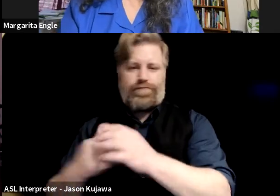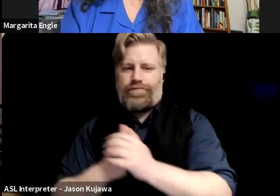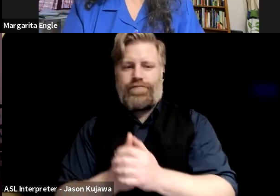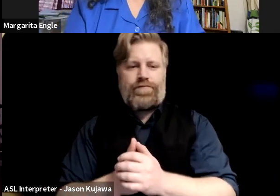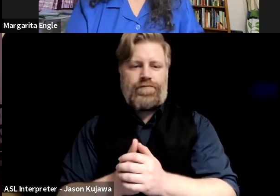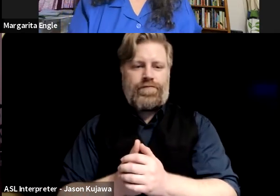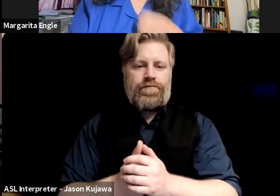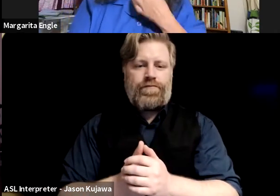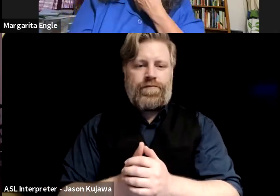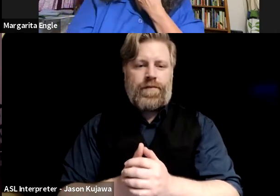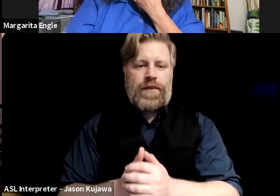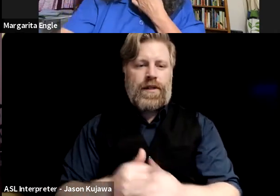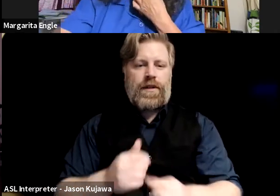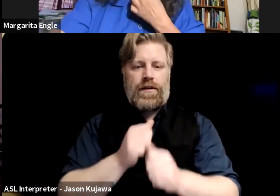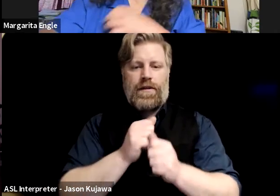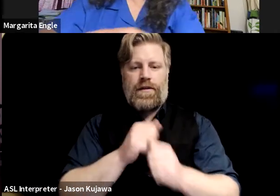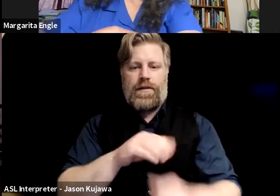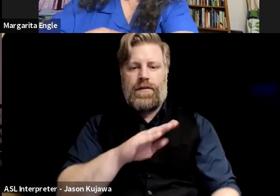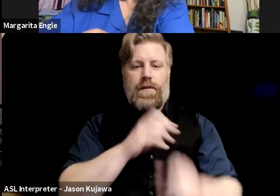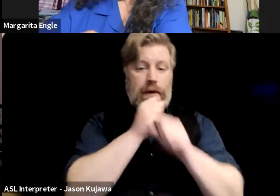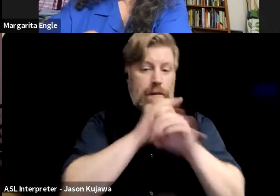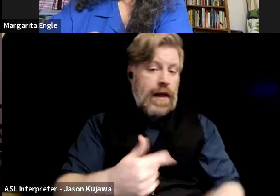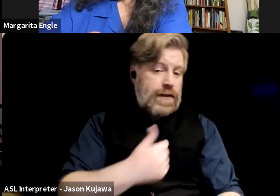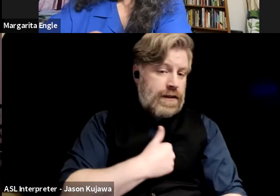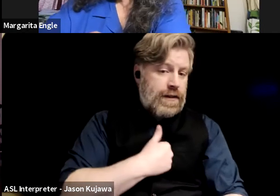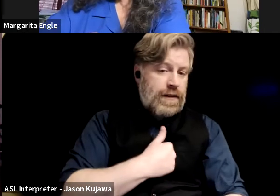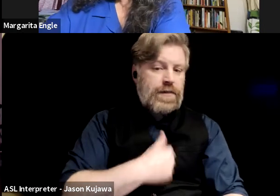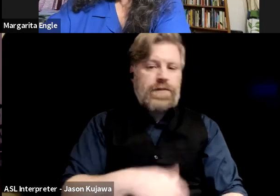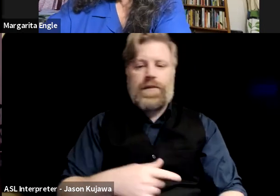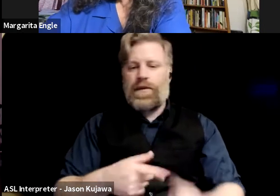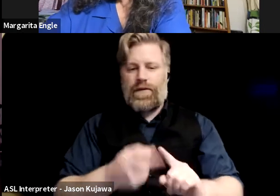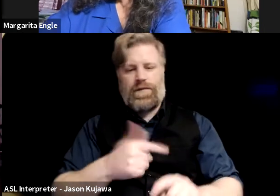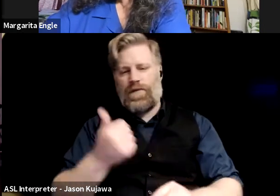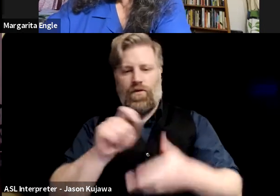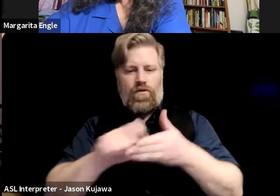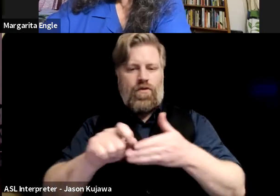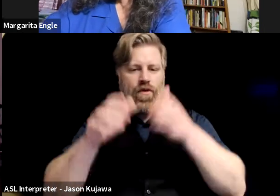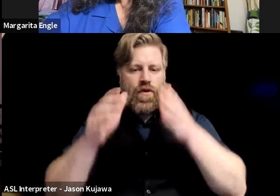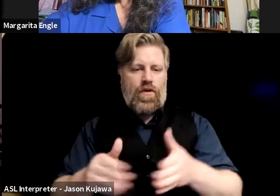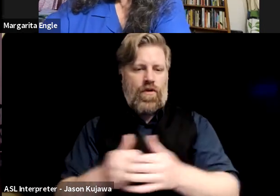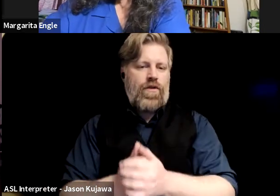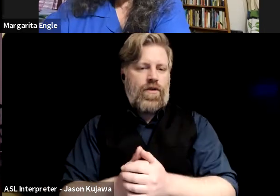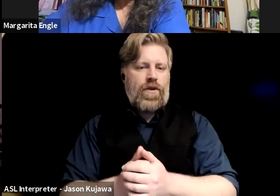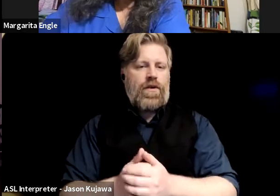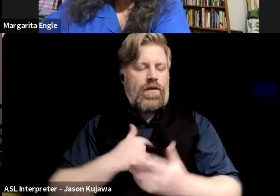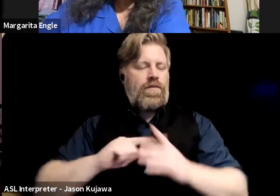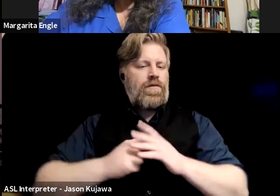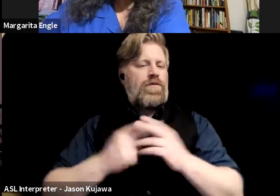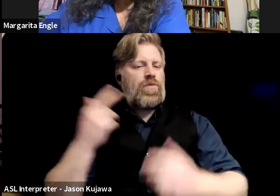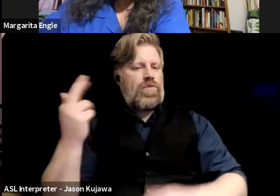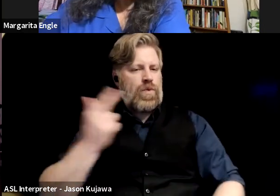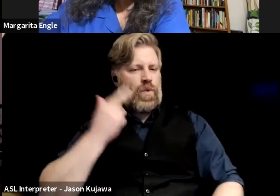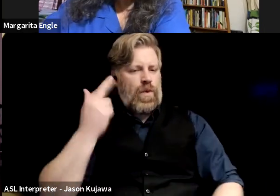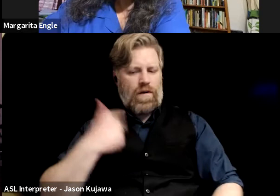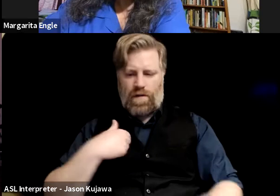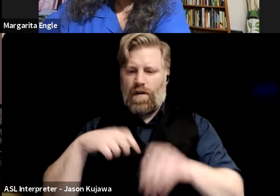and, like, you know, Bless Me Ultima by Rubia Nayo, and stuff like that, that, you know, began to make me see that I could be doing the same kind